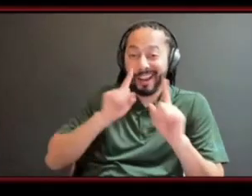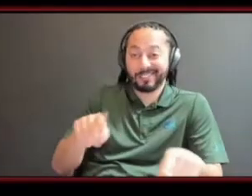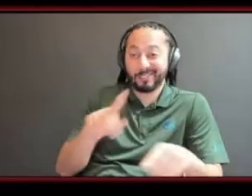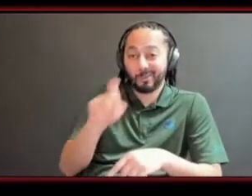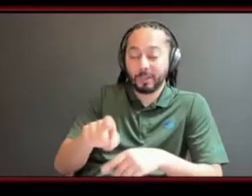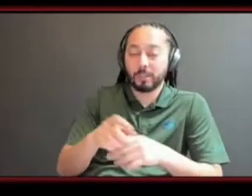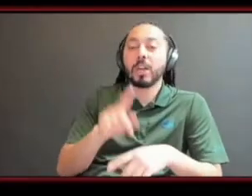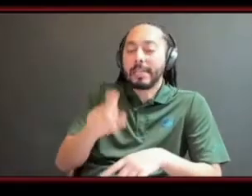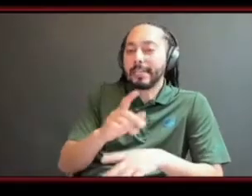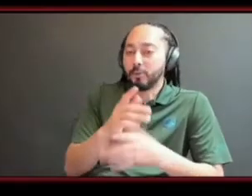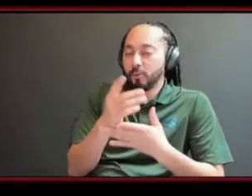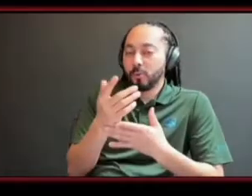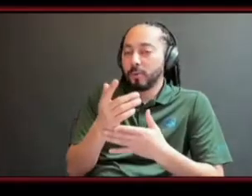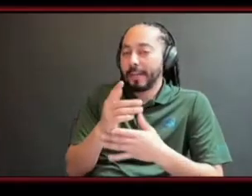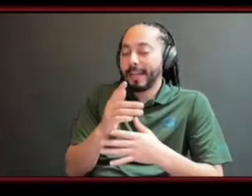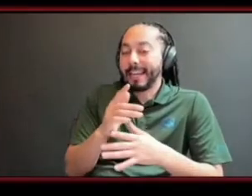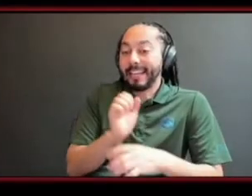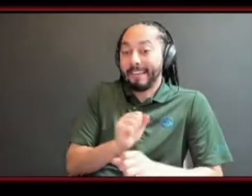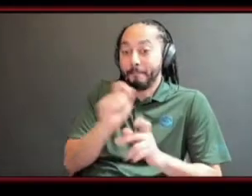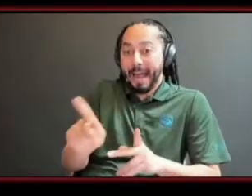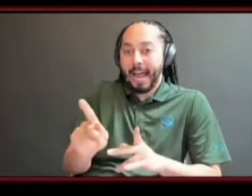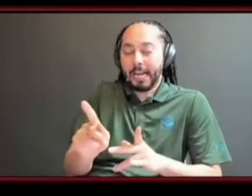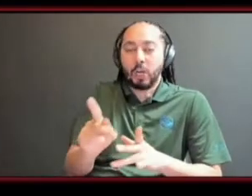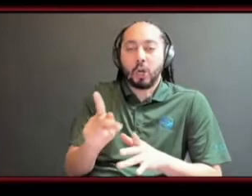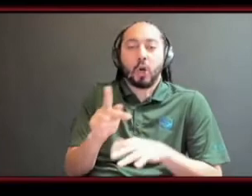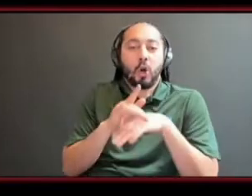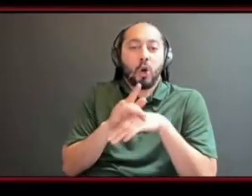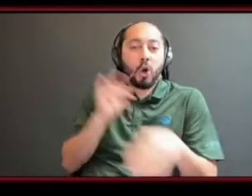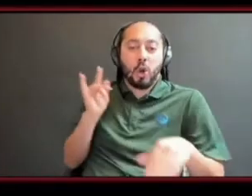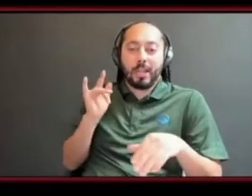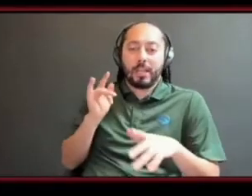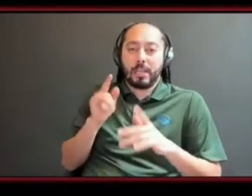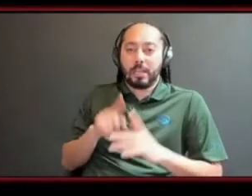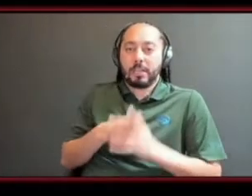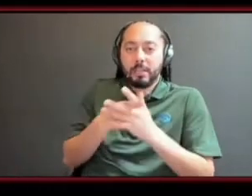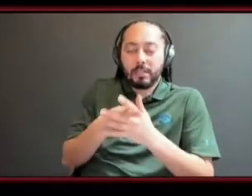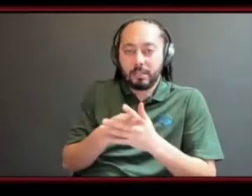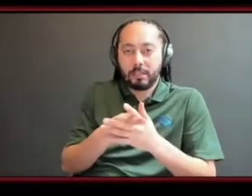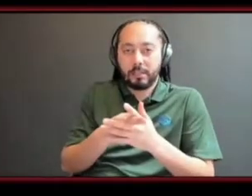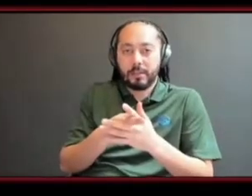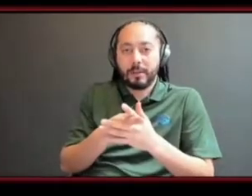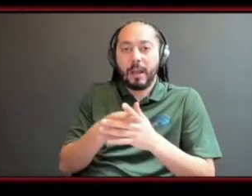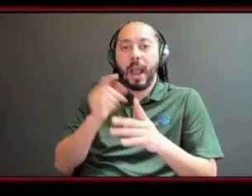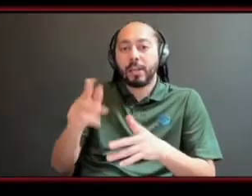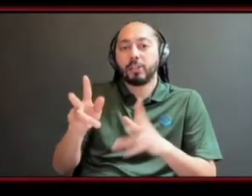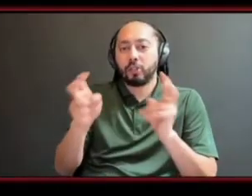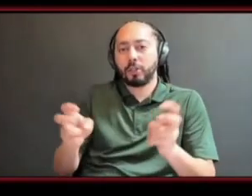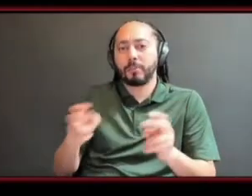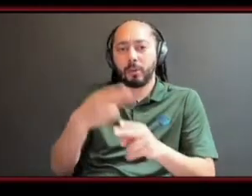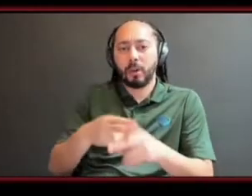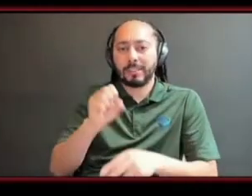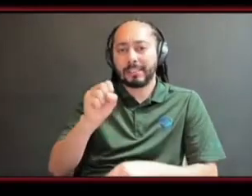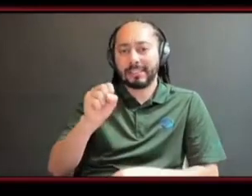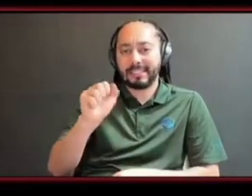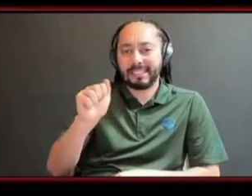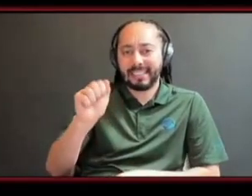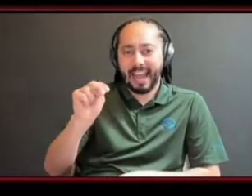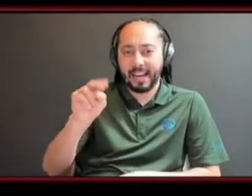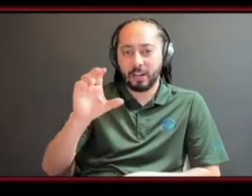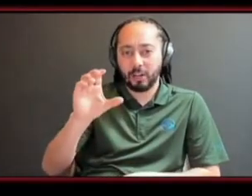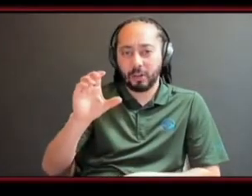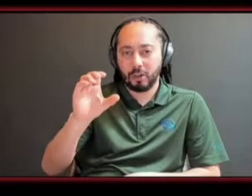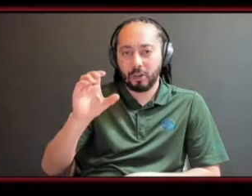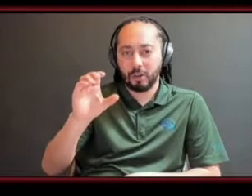and often and i think that it really brings back a term called sankofa and uh so sankofa is is a term